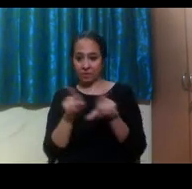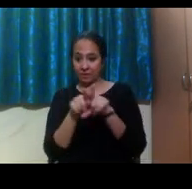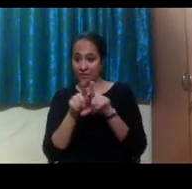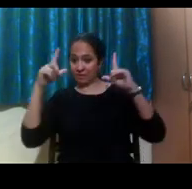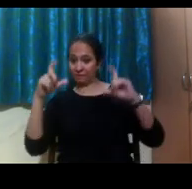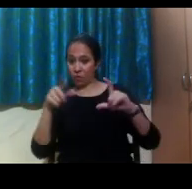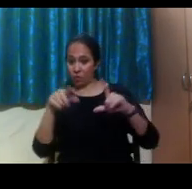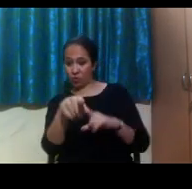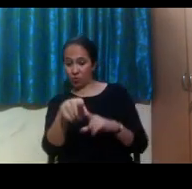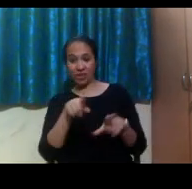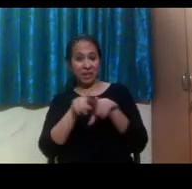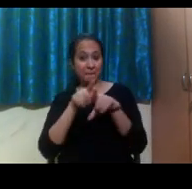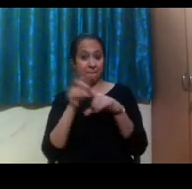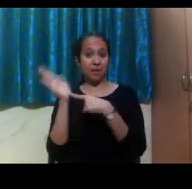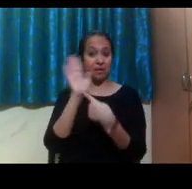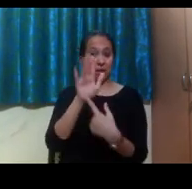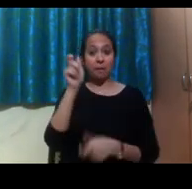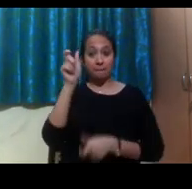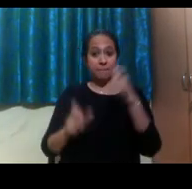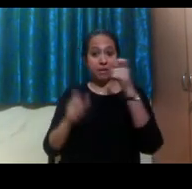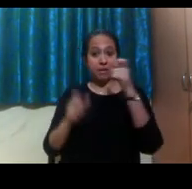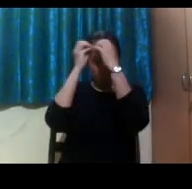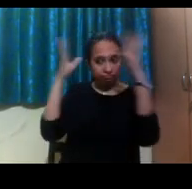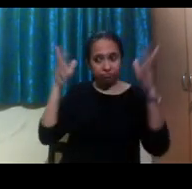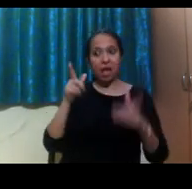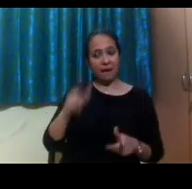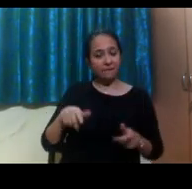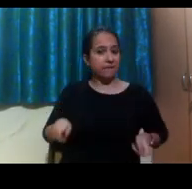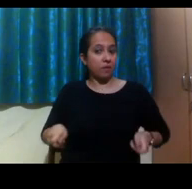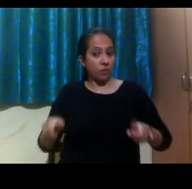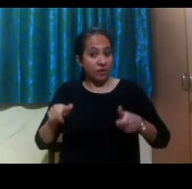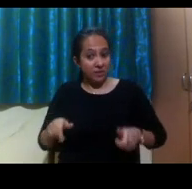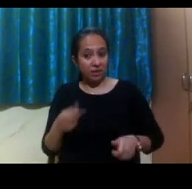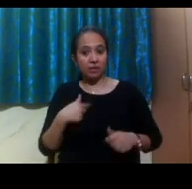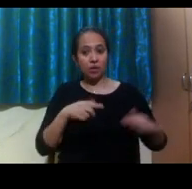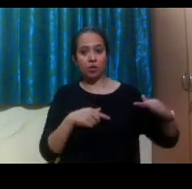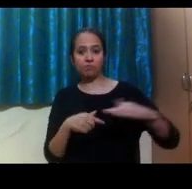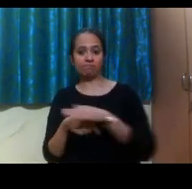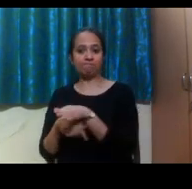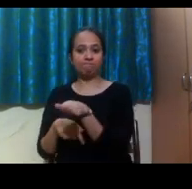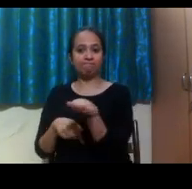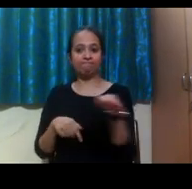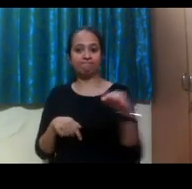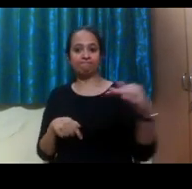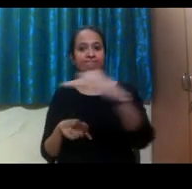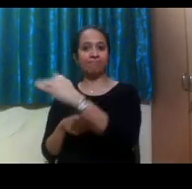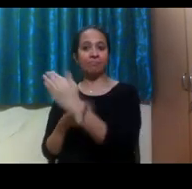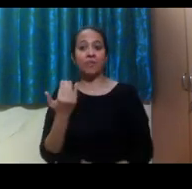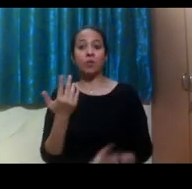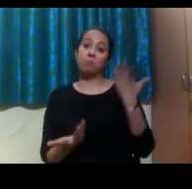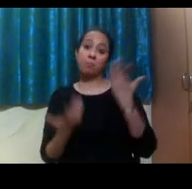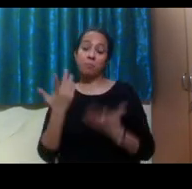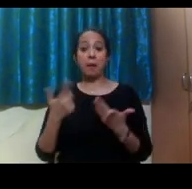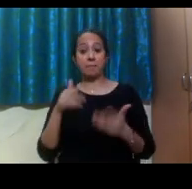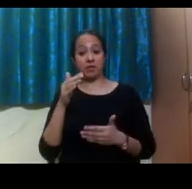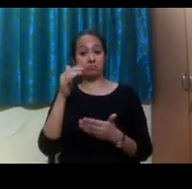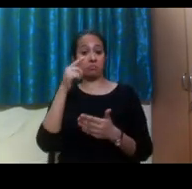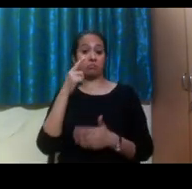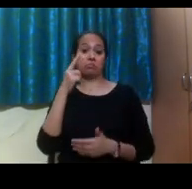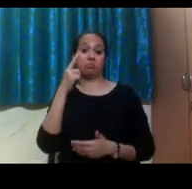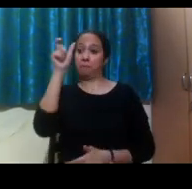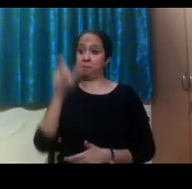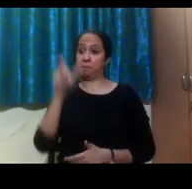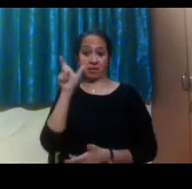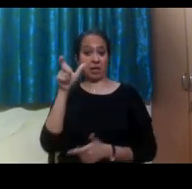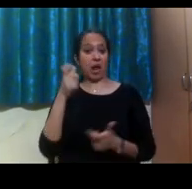we're thinking about someone who might be a wheelchair user getting access to the building, but I bet the person who's a new parent that has a baby in a baby stroller would probably like that ramp